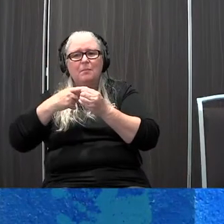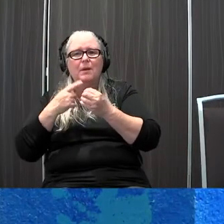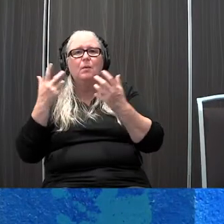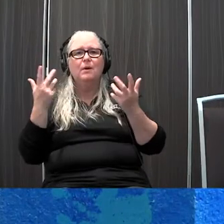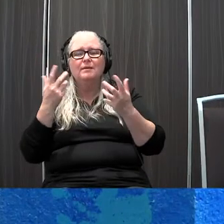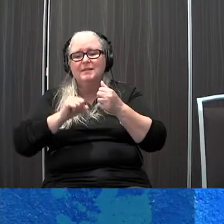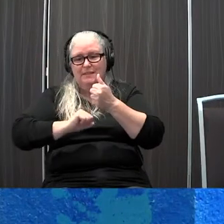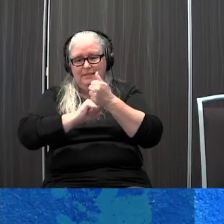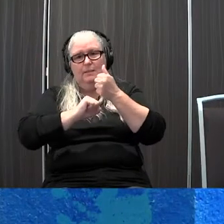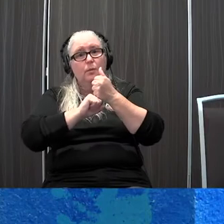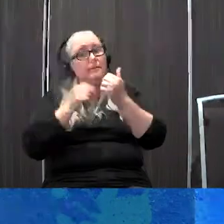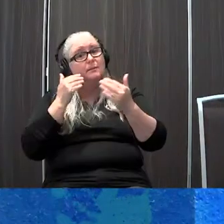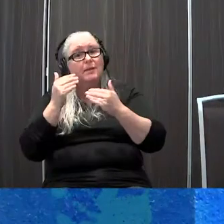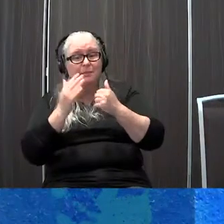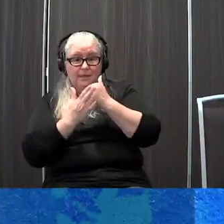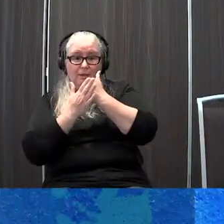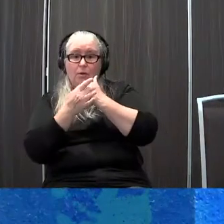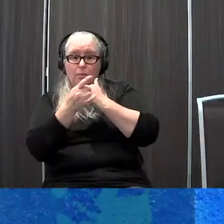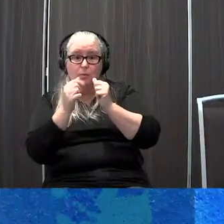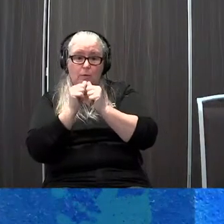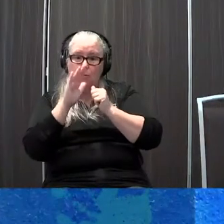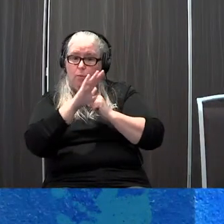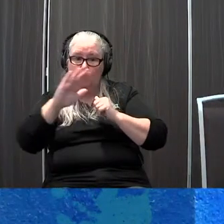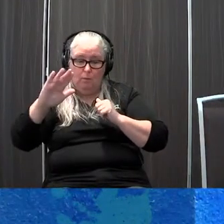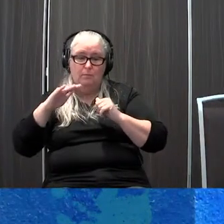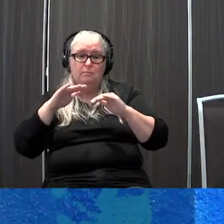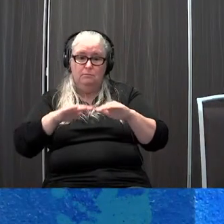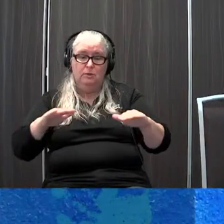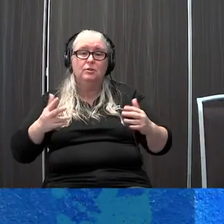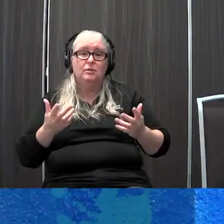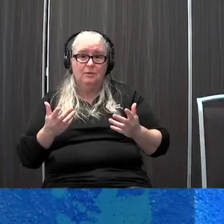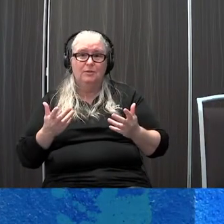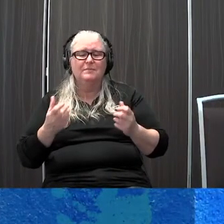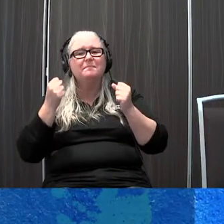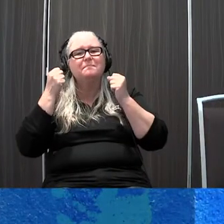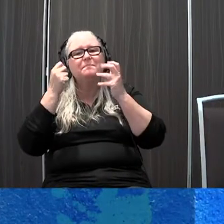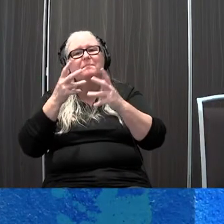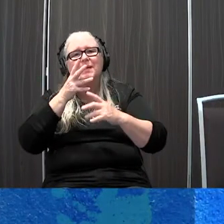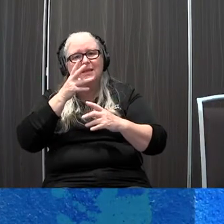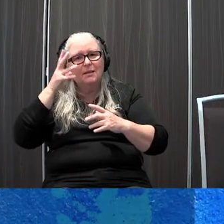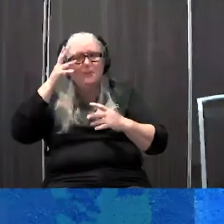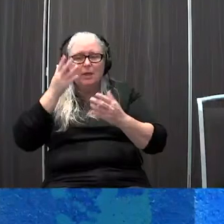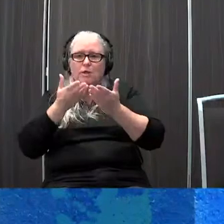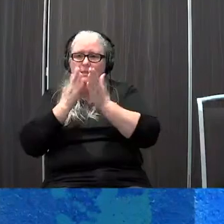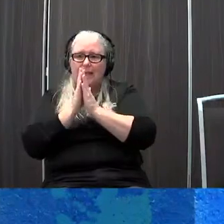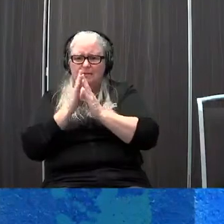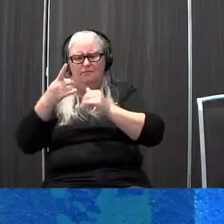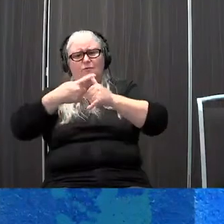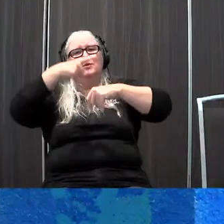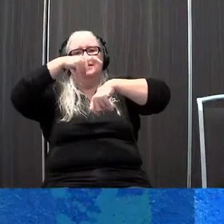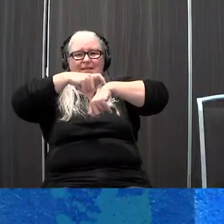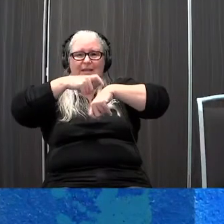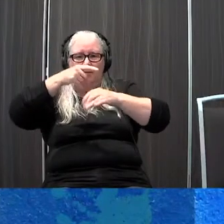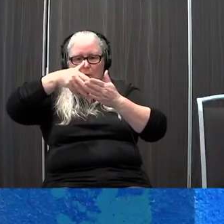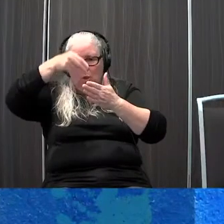supports that might be able to help you with your child so many parents ask when they're first learning about